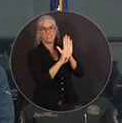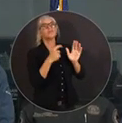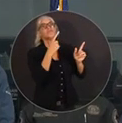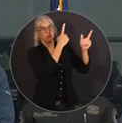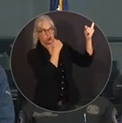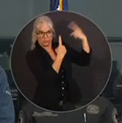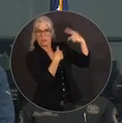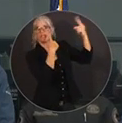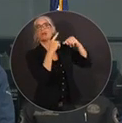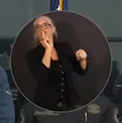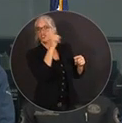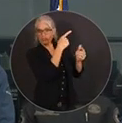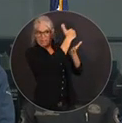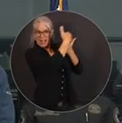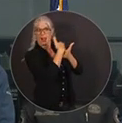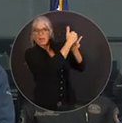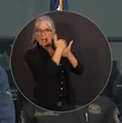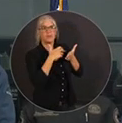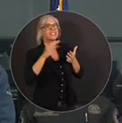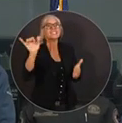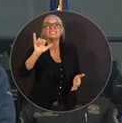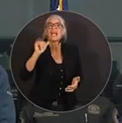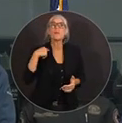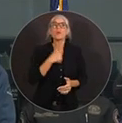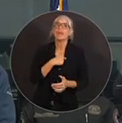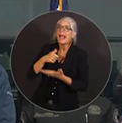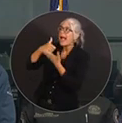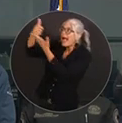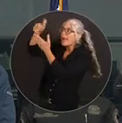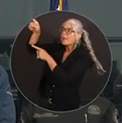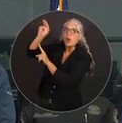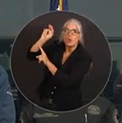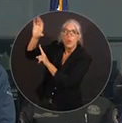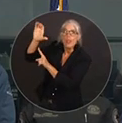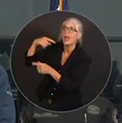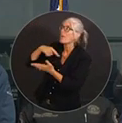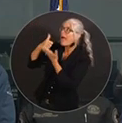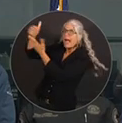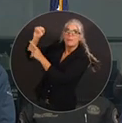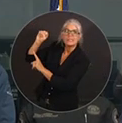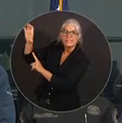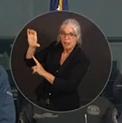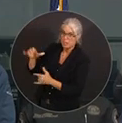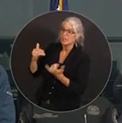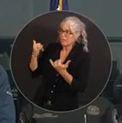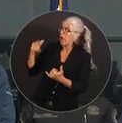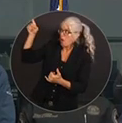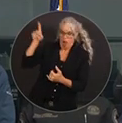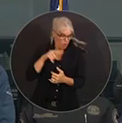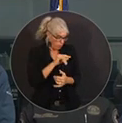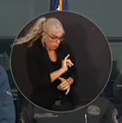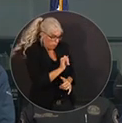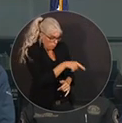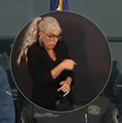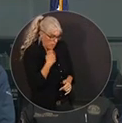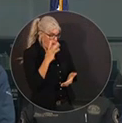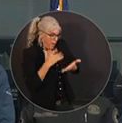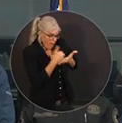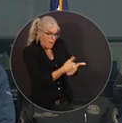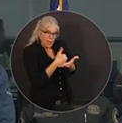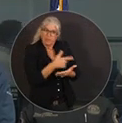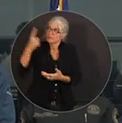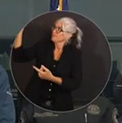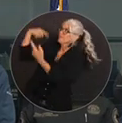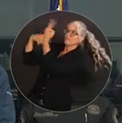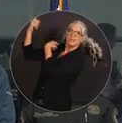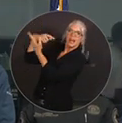states, just like we responded to North Carolina when they needed. States have come to Florida's aid. And so I just want to thank the states that